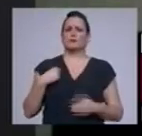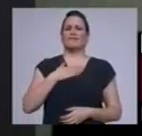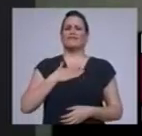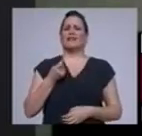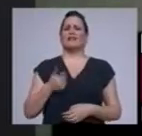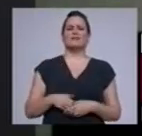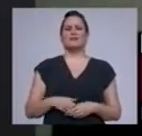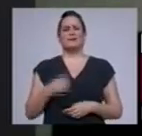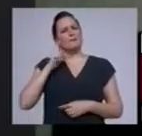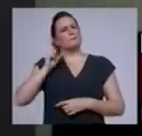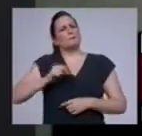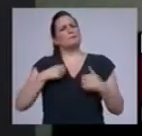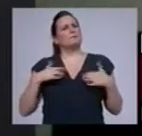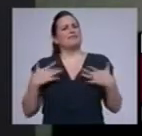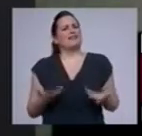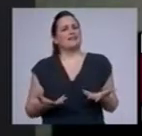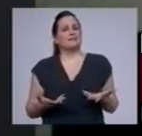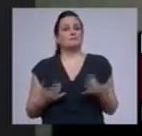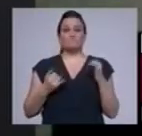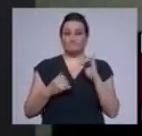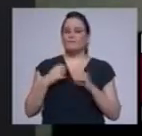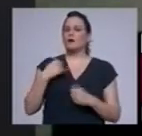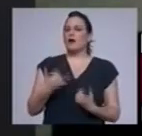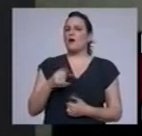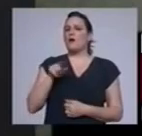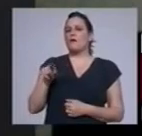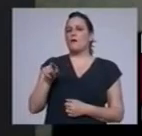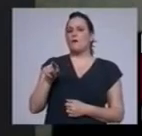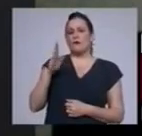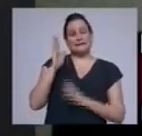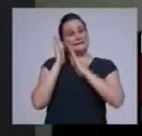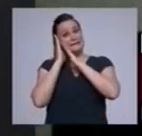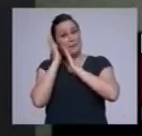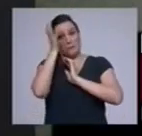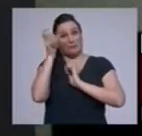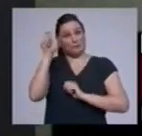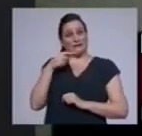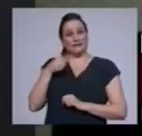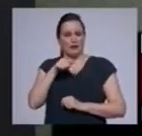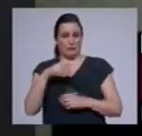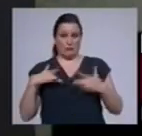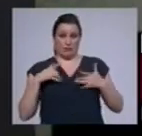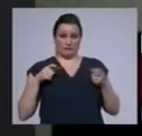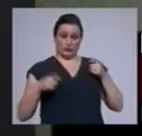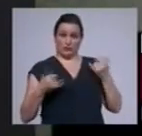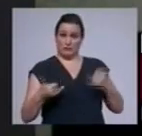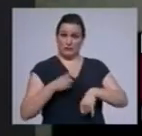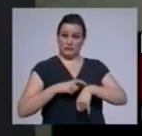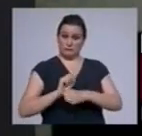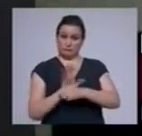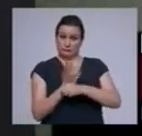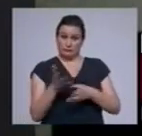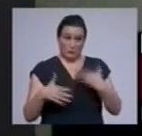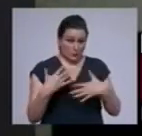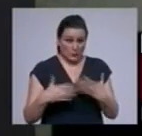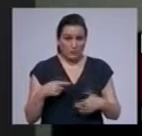sorts, to say the least. According to sleep experts, these common anxieties and major life changes in the time of COVID-19